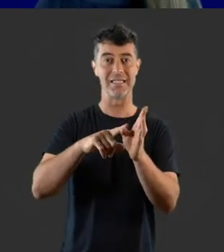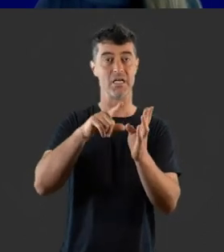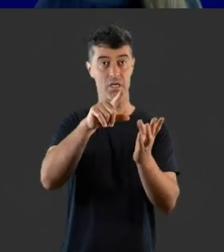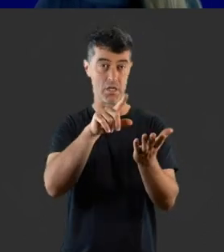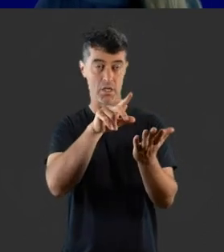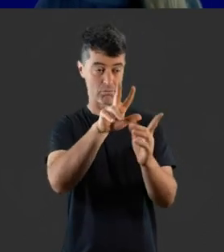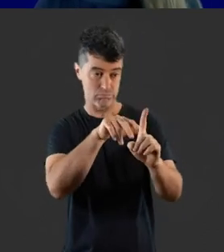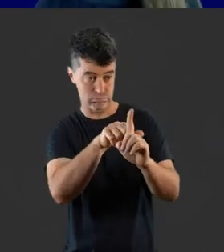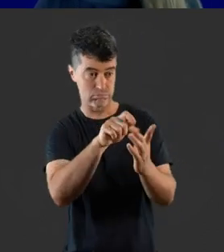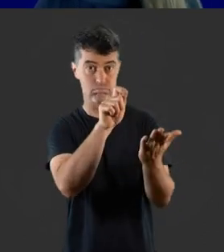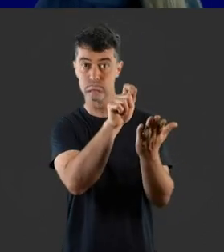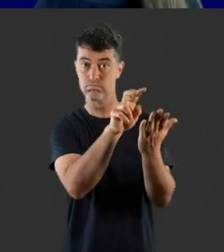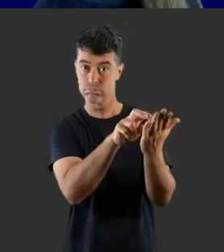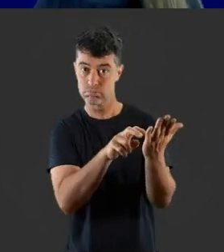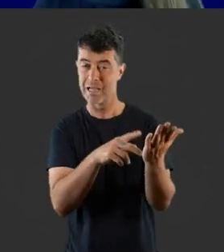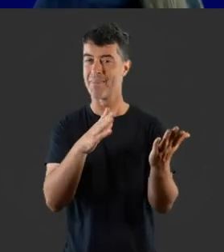for assessing hearing.